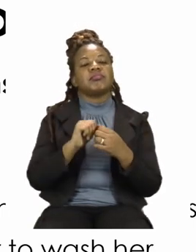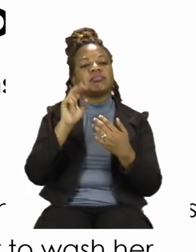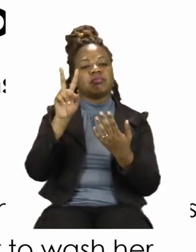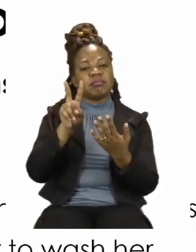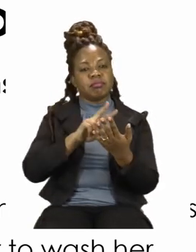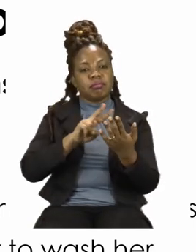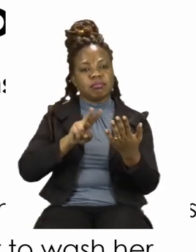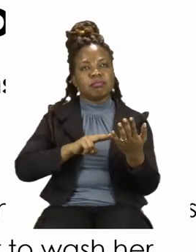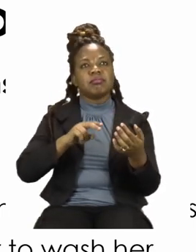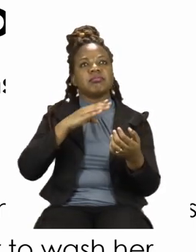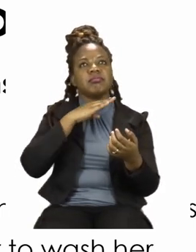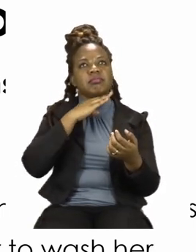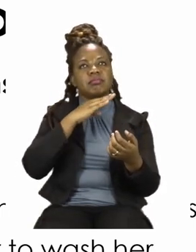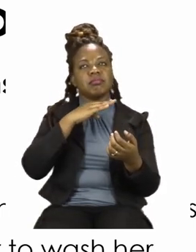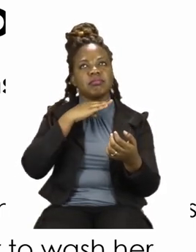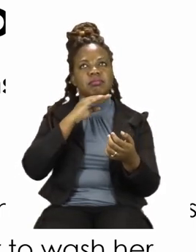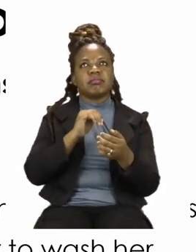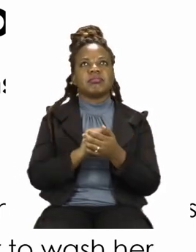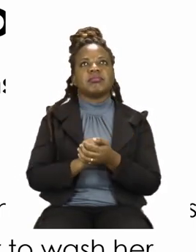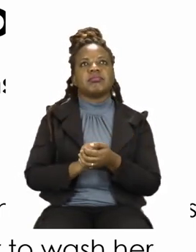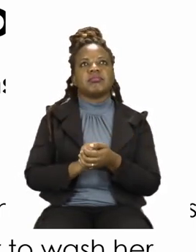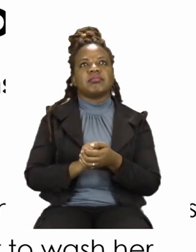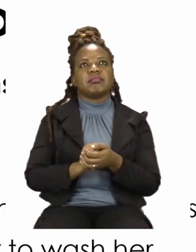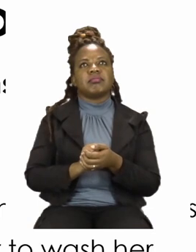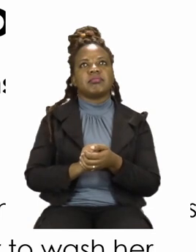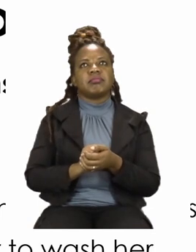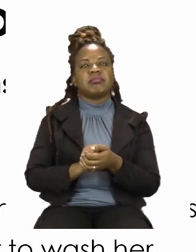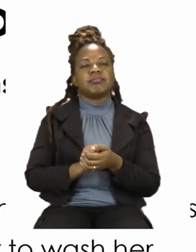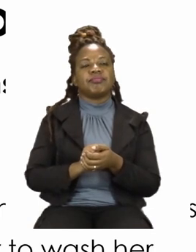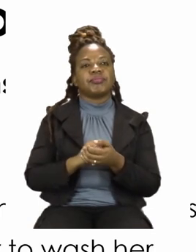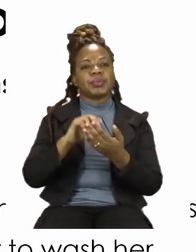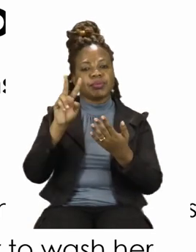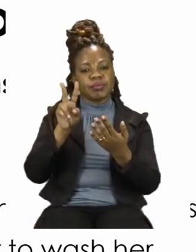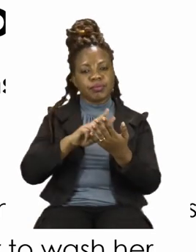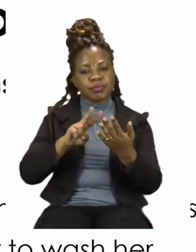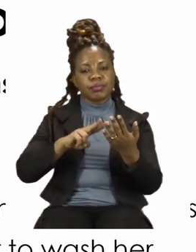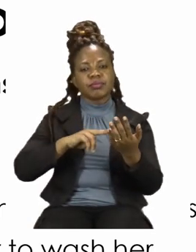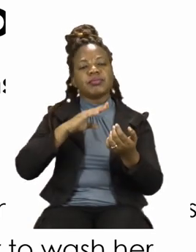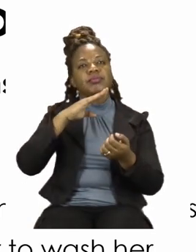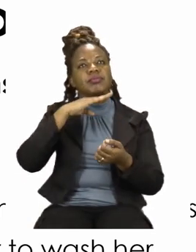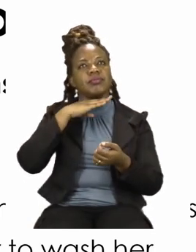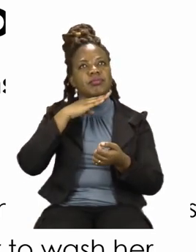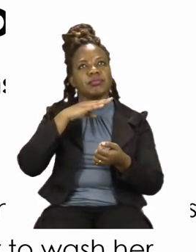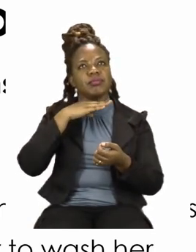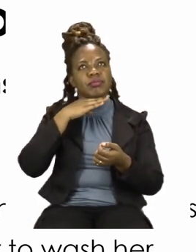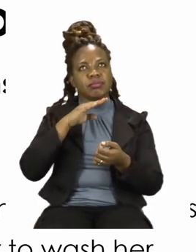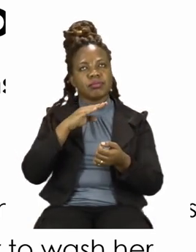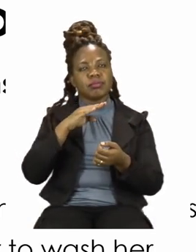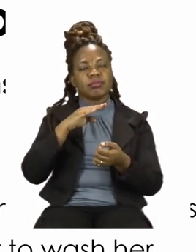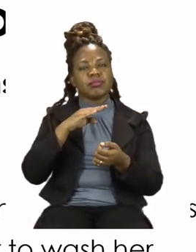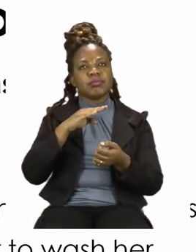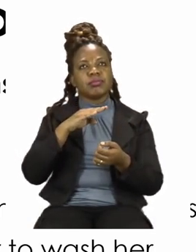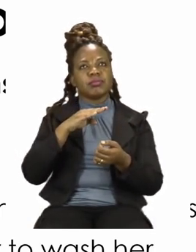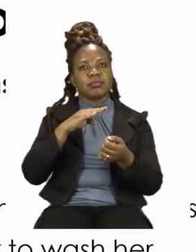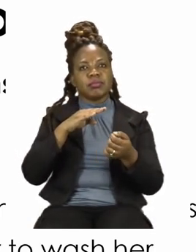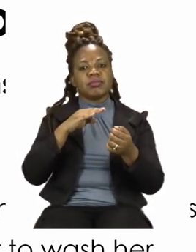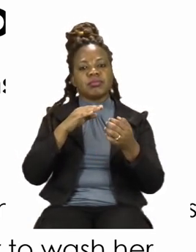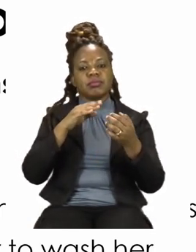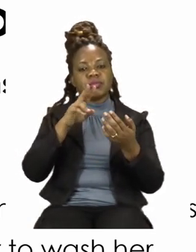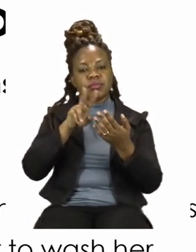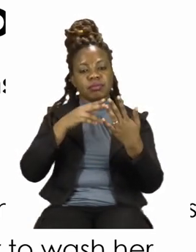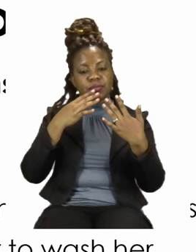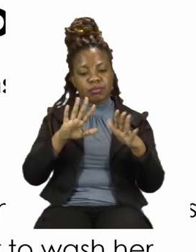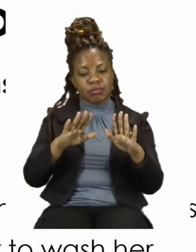Remember, boys and girls, a comprehension is when we have a story. And then after that story, we have